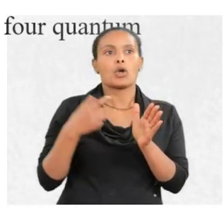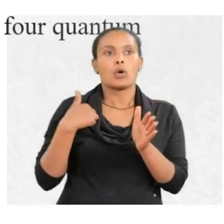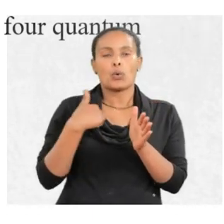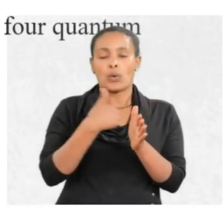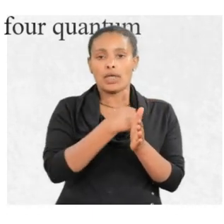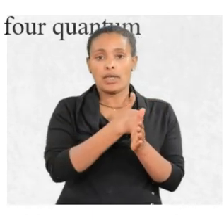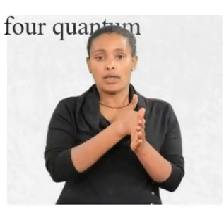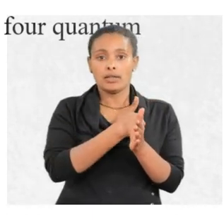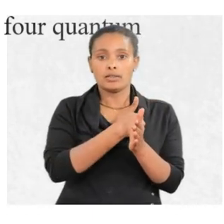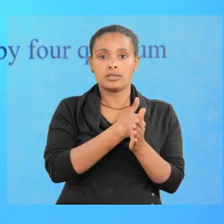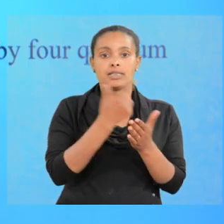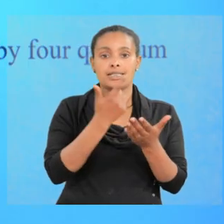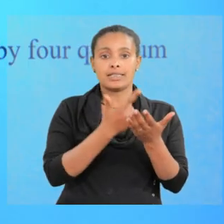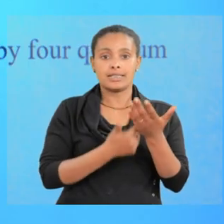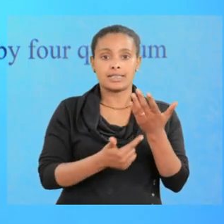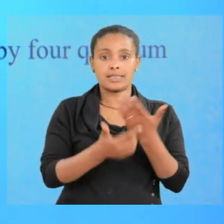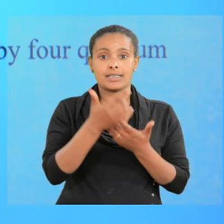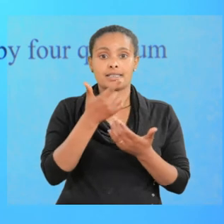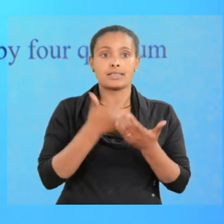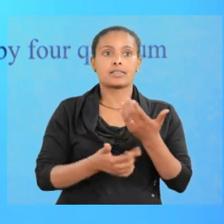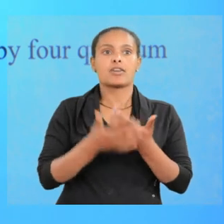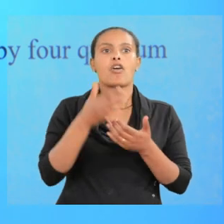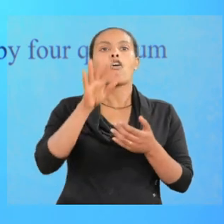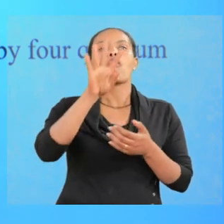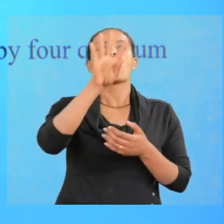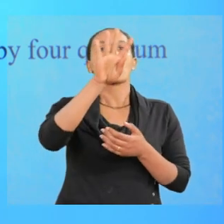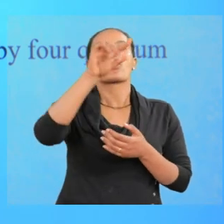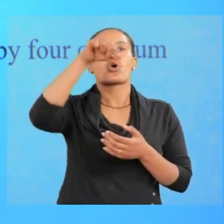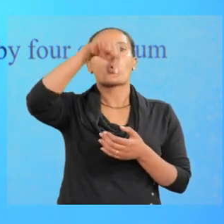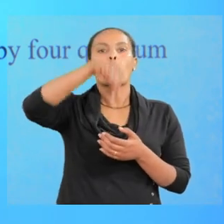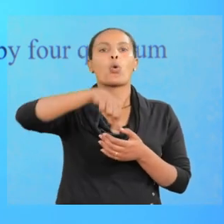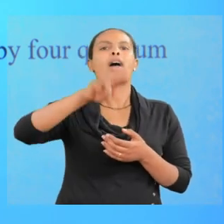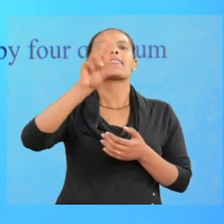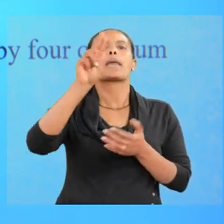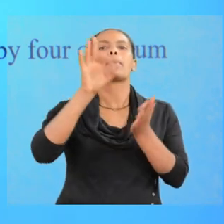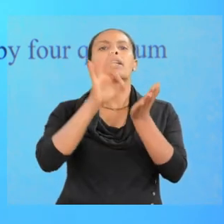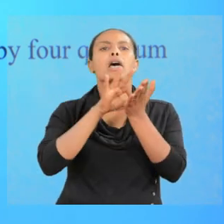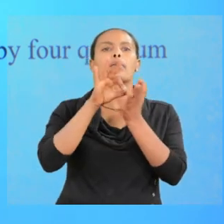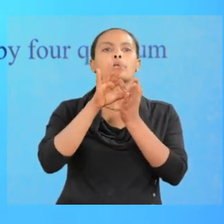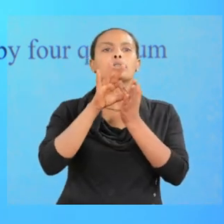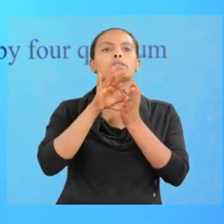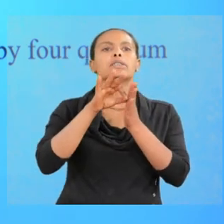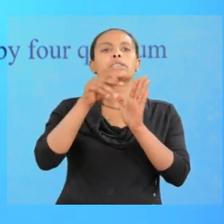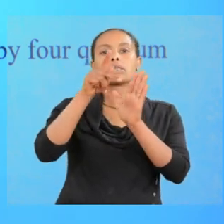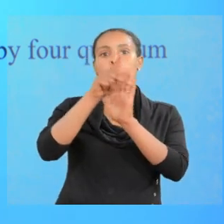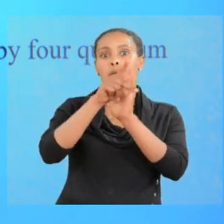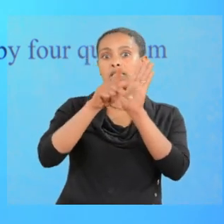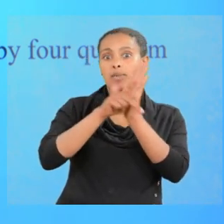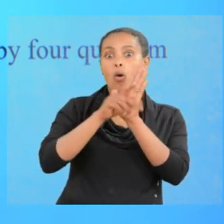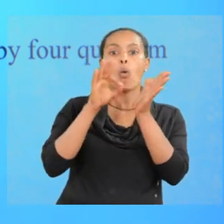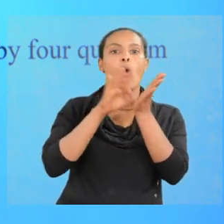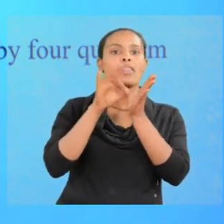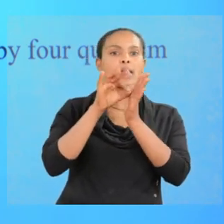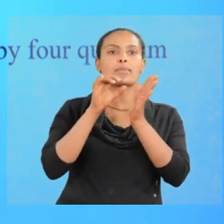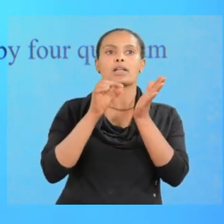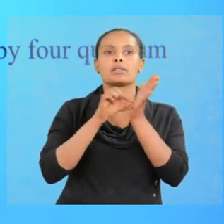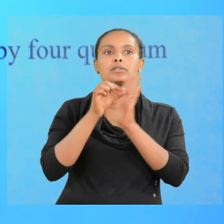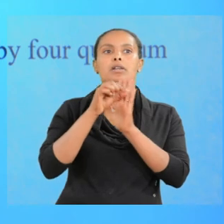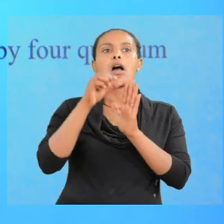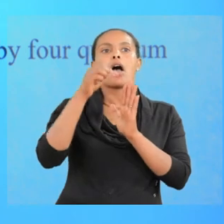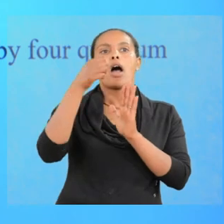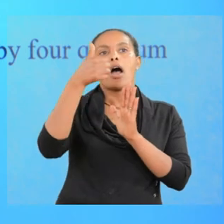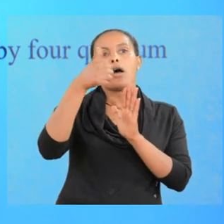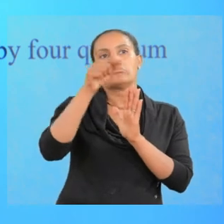We discussed the four quantum numbers. The principal quantum number, the